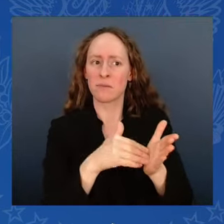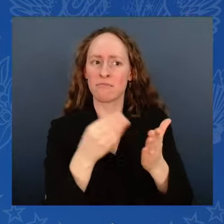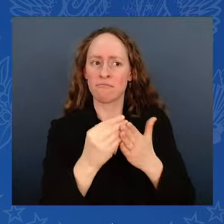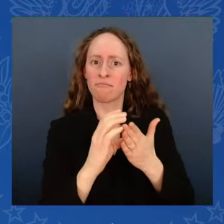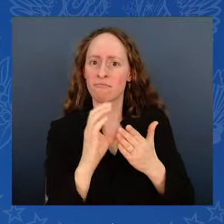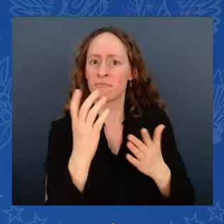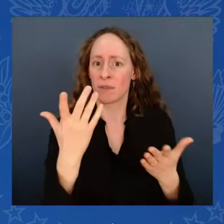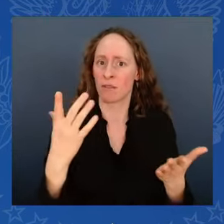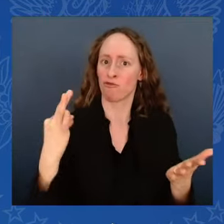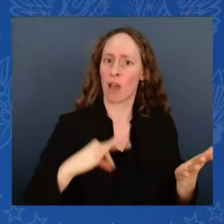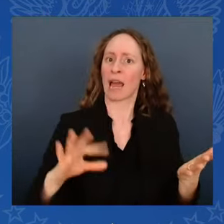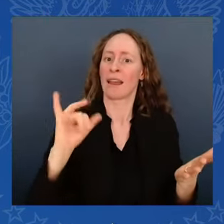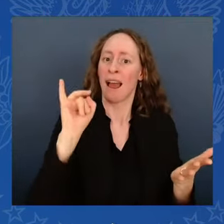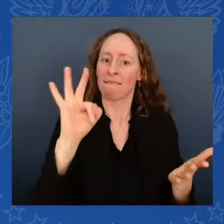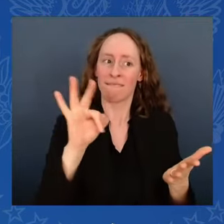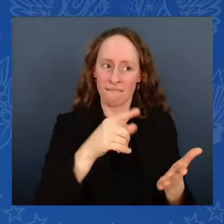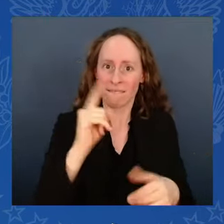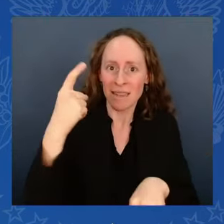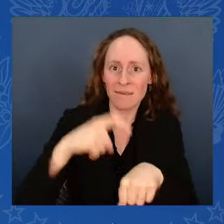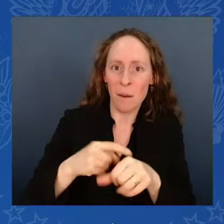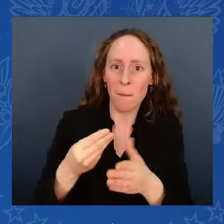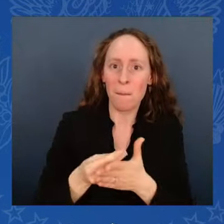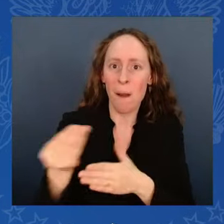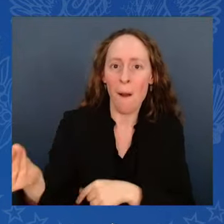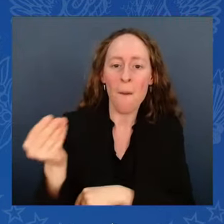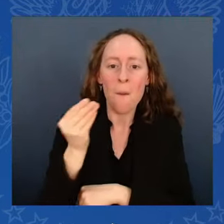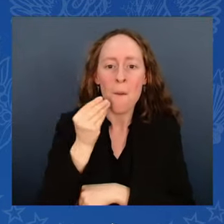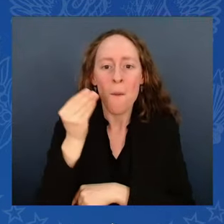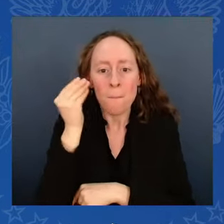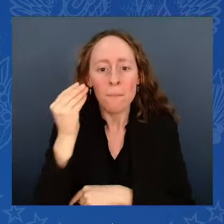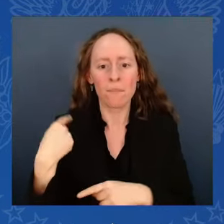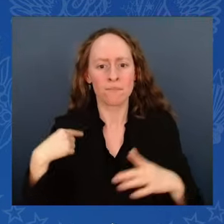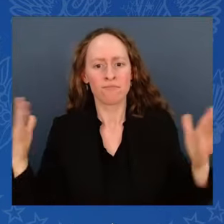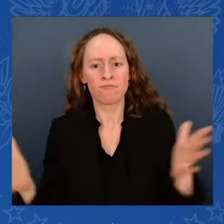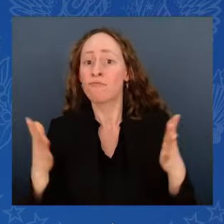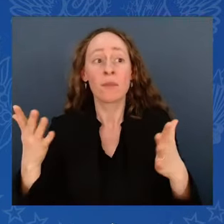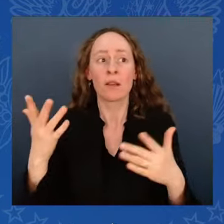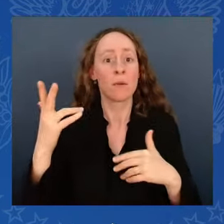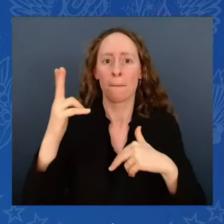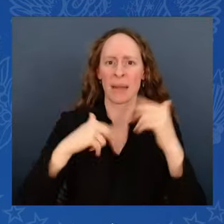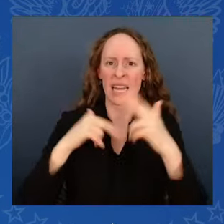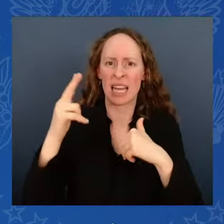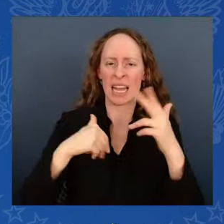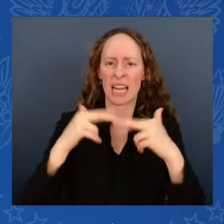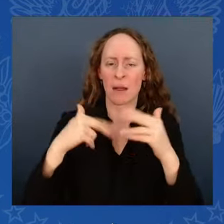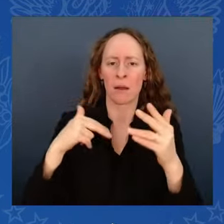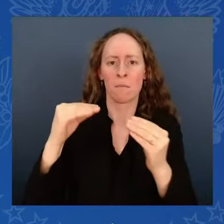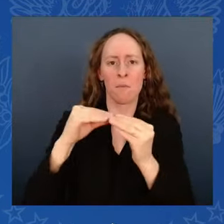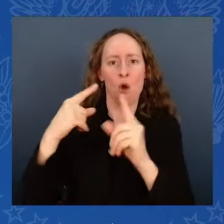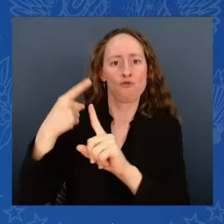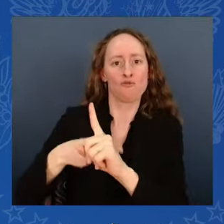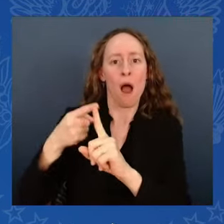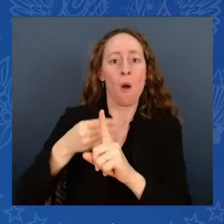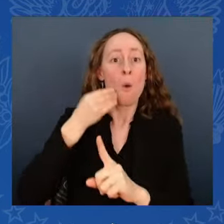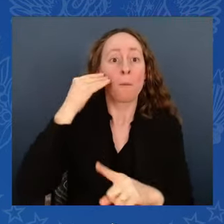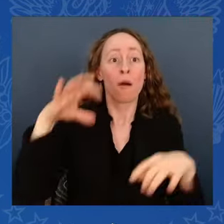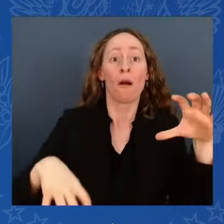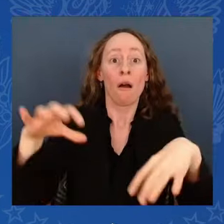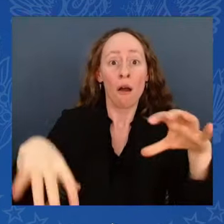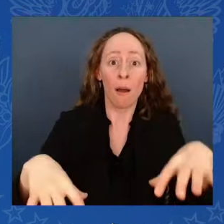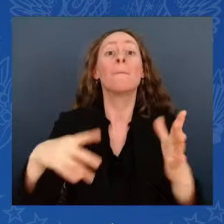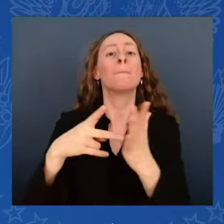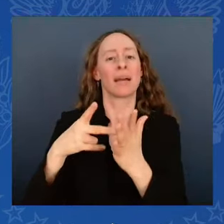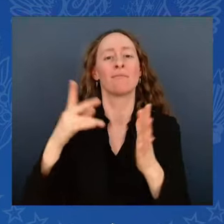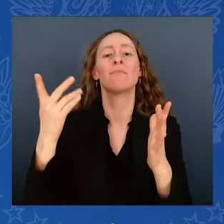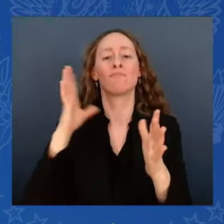to bring rents down than ever before. We've launched a major effort to root out bias in the home appraisal process.